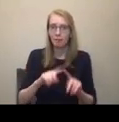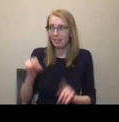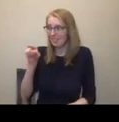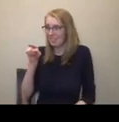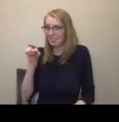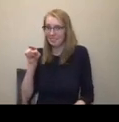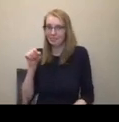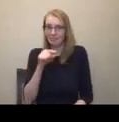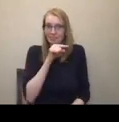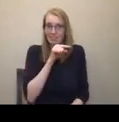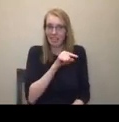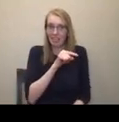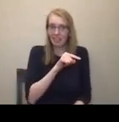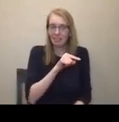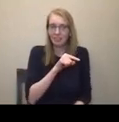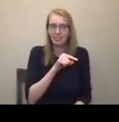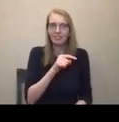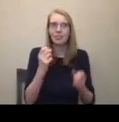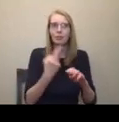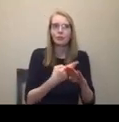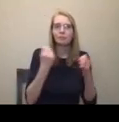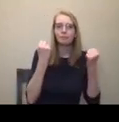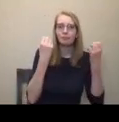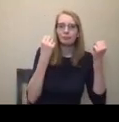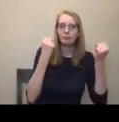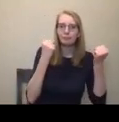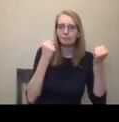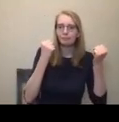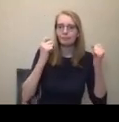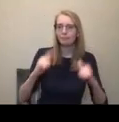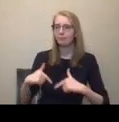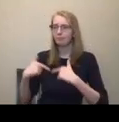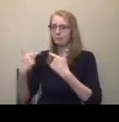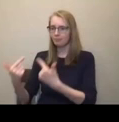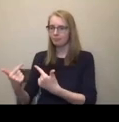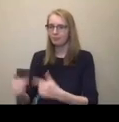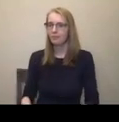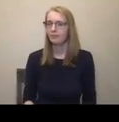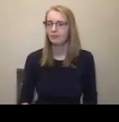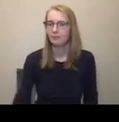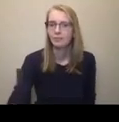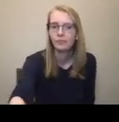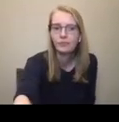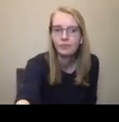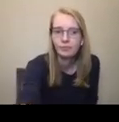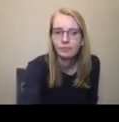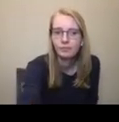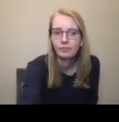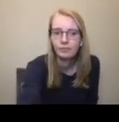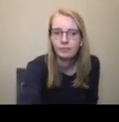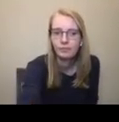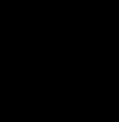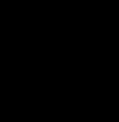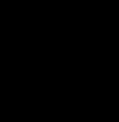to be a symbolic language. So here's Canada's disability arts domain. And these are the sort of the practices we're seeing. And here's the